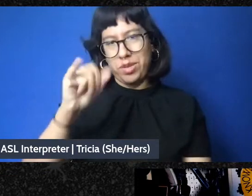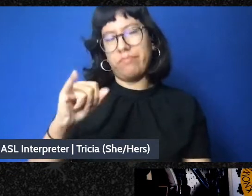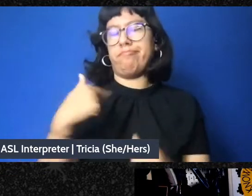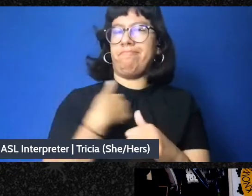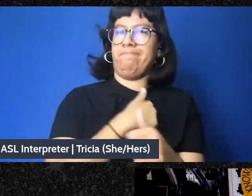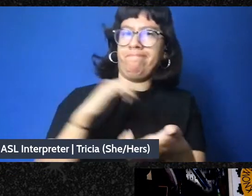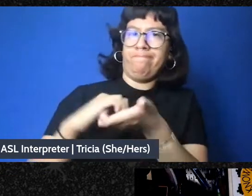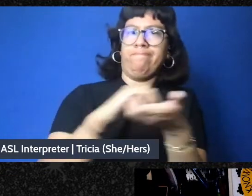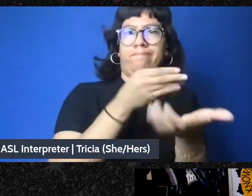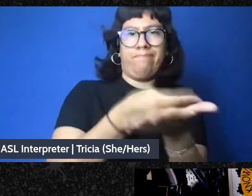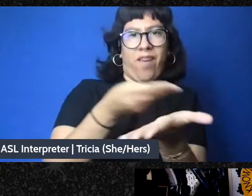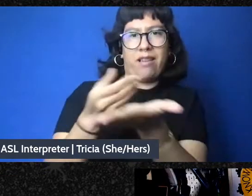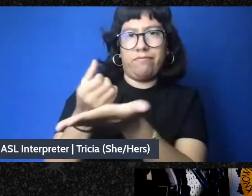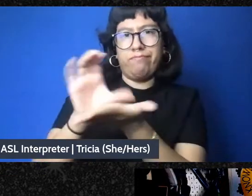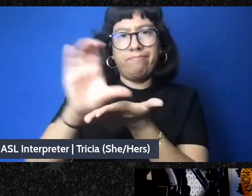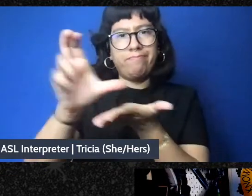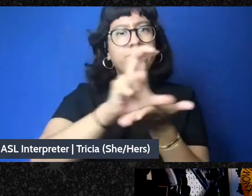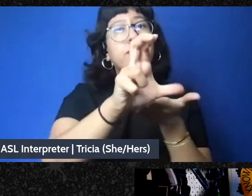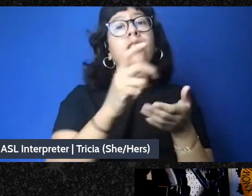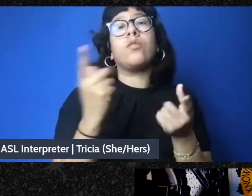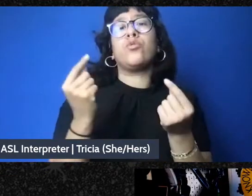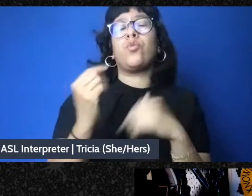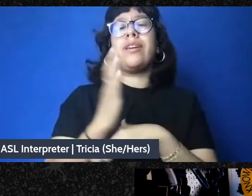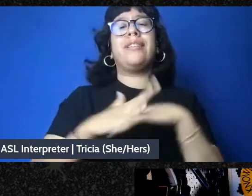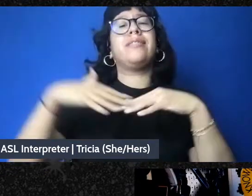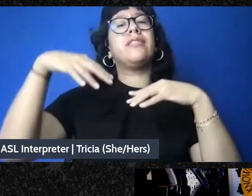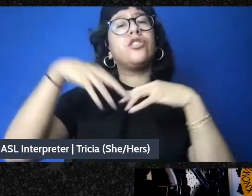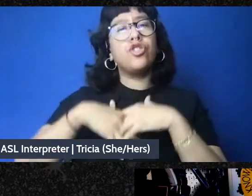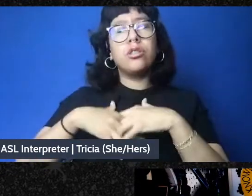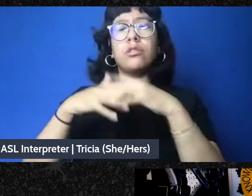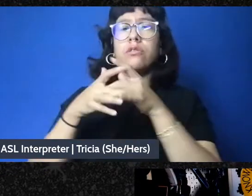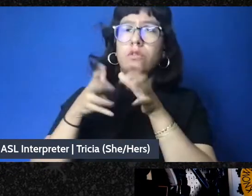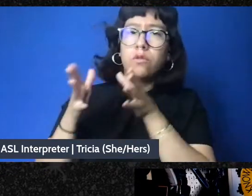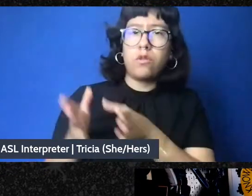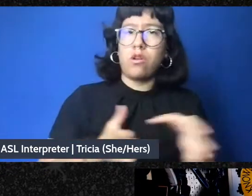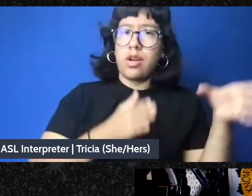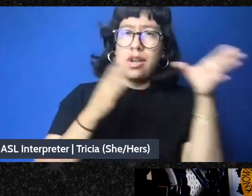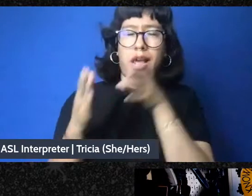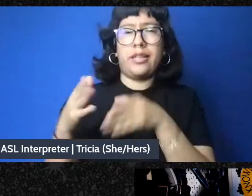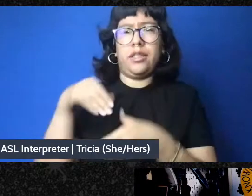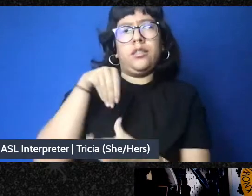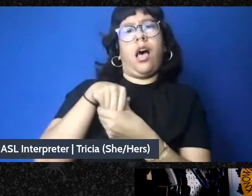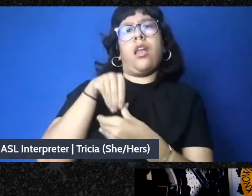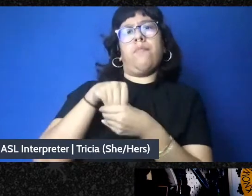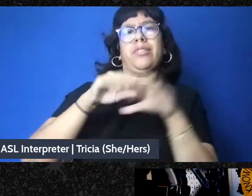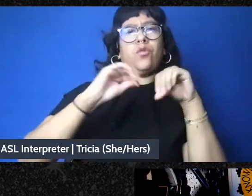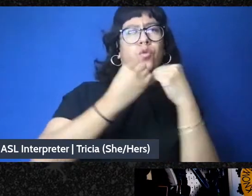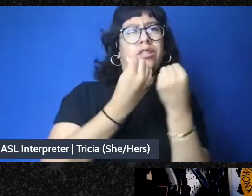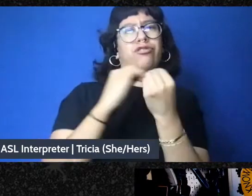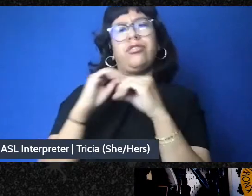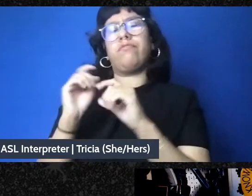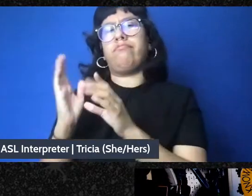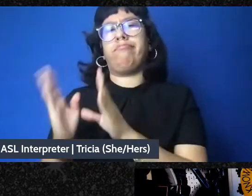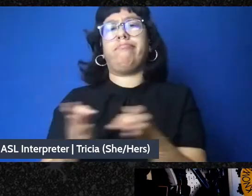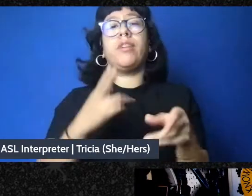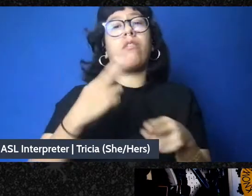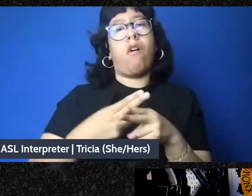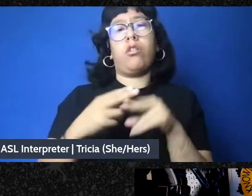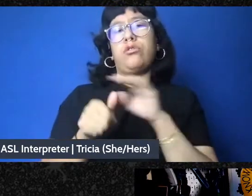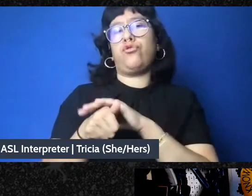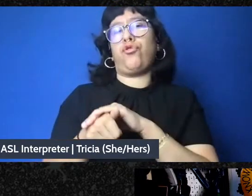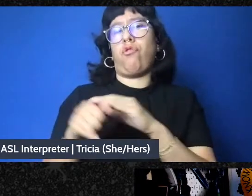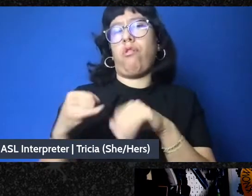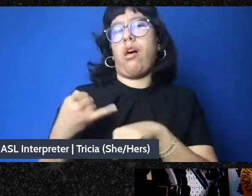comprised a range of indigenous organized, primarily autonomous organizations from throughout what we call Turtle Island.